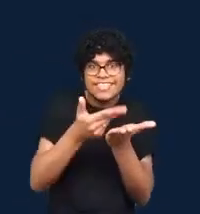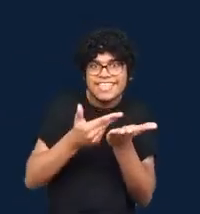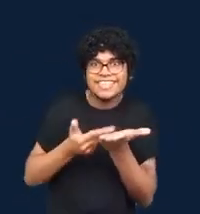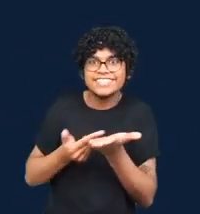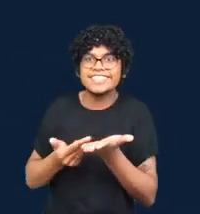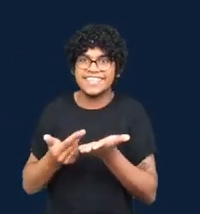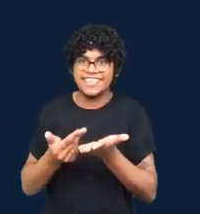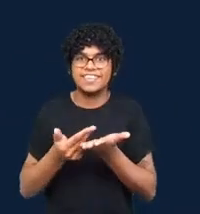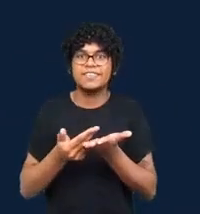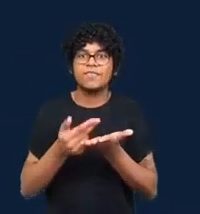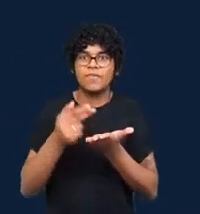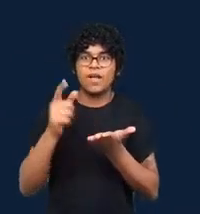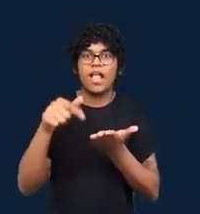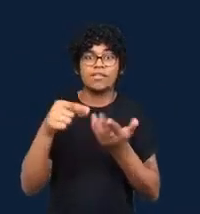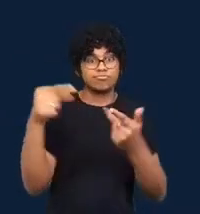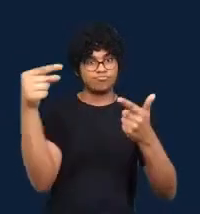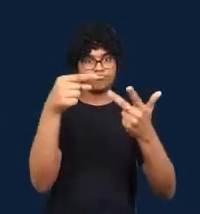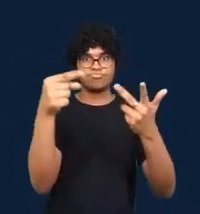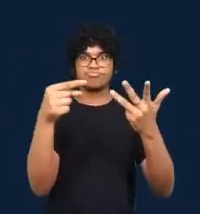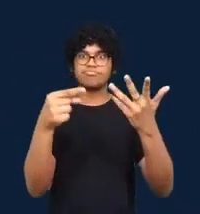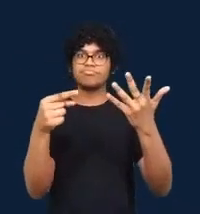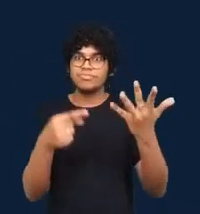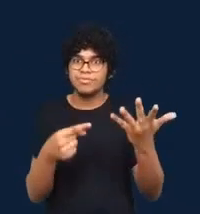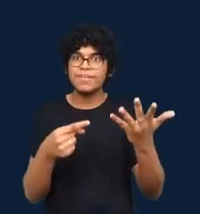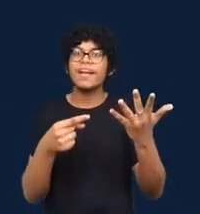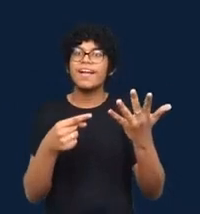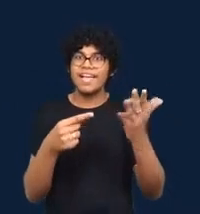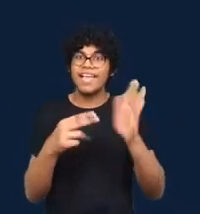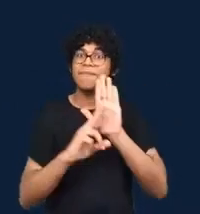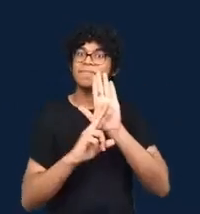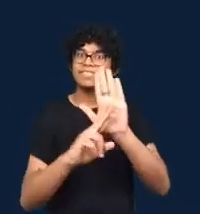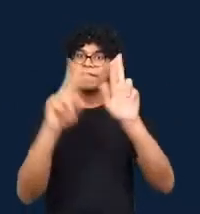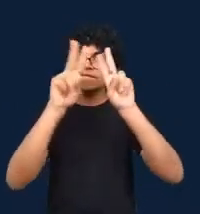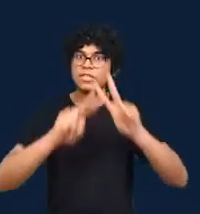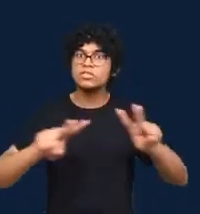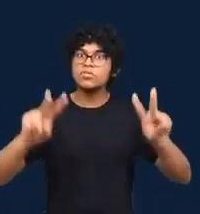more immediately accessible to the reader.